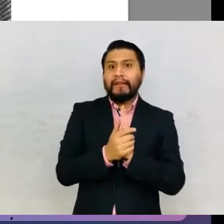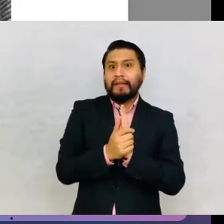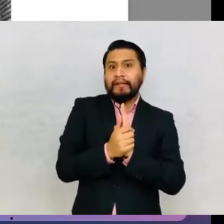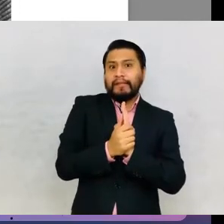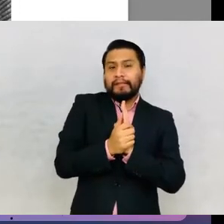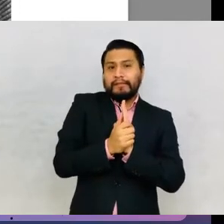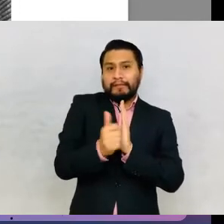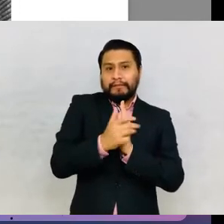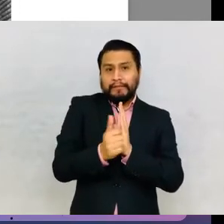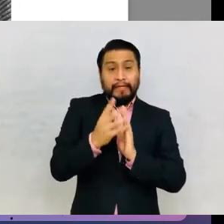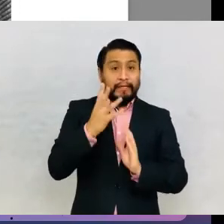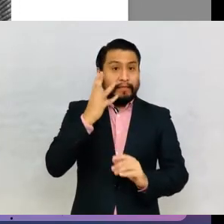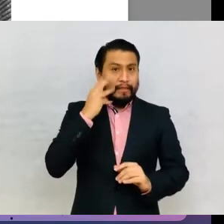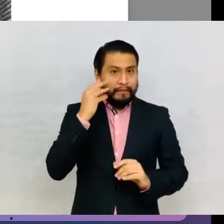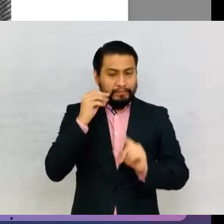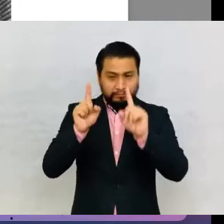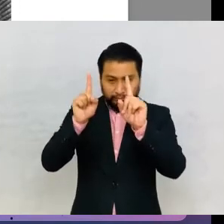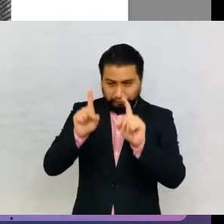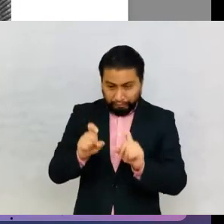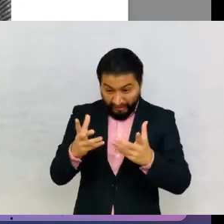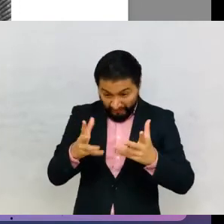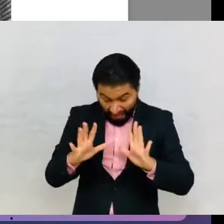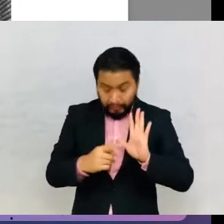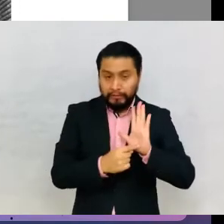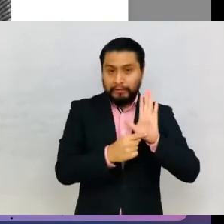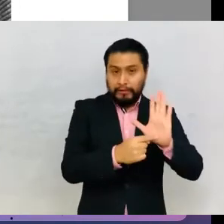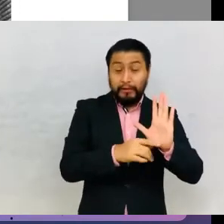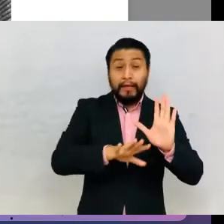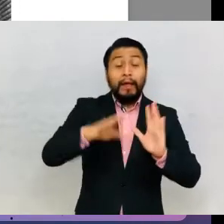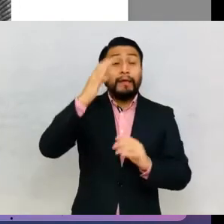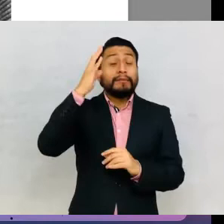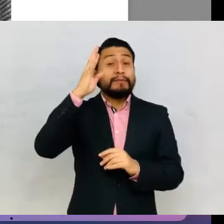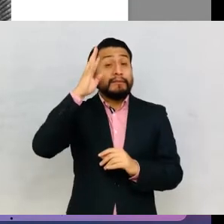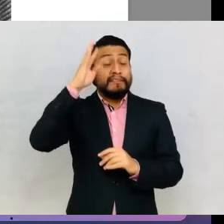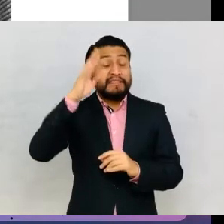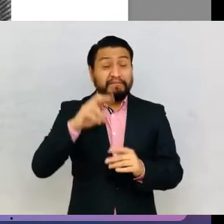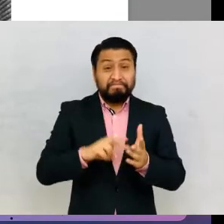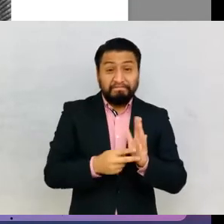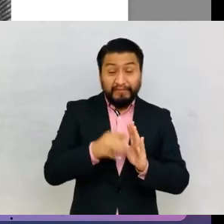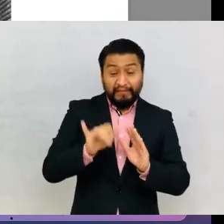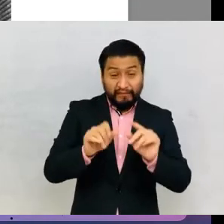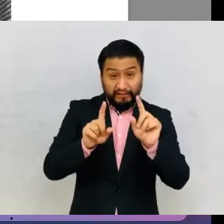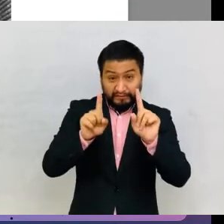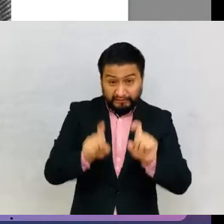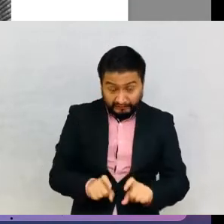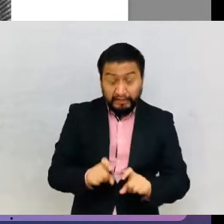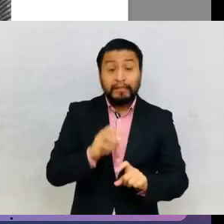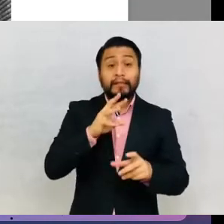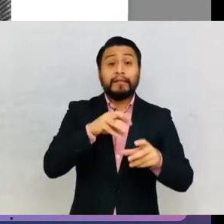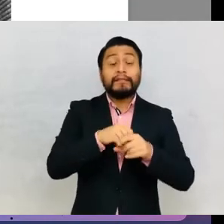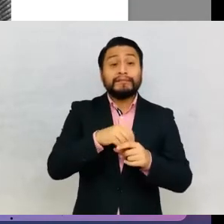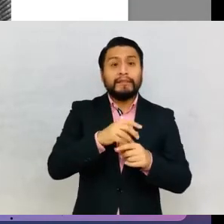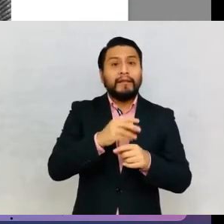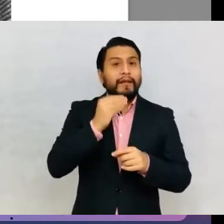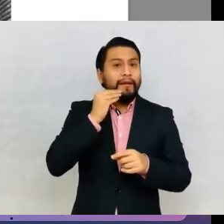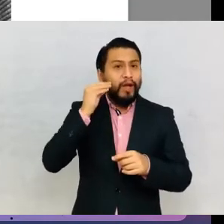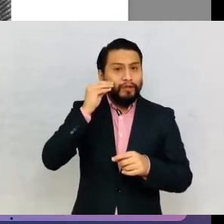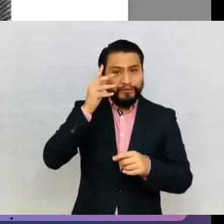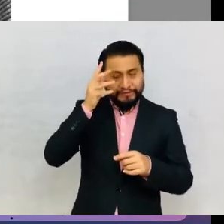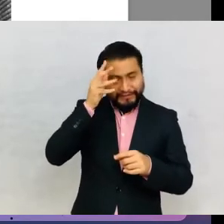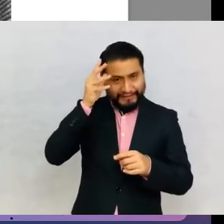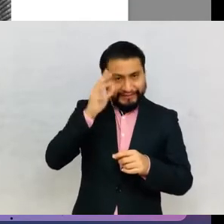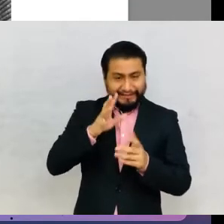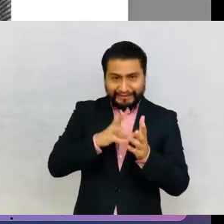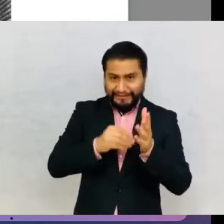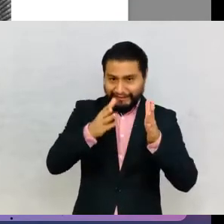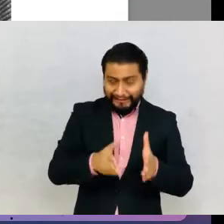after applying the tests. Our hypothesis is that the application of these tests at the house of the Indigenous student showed